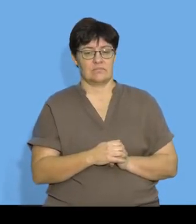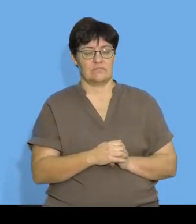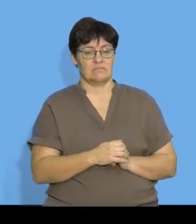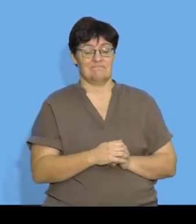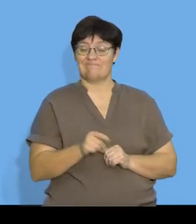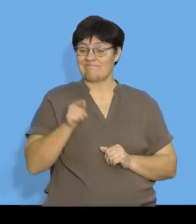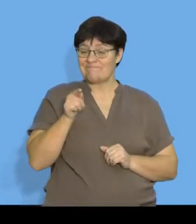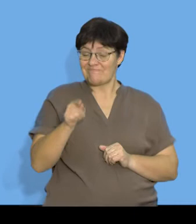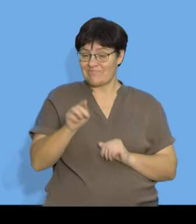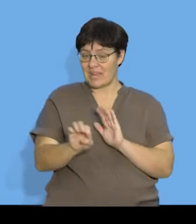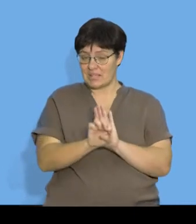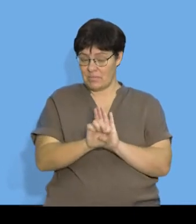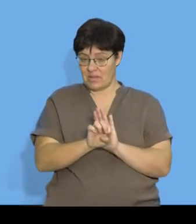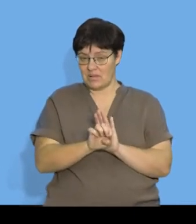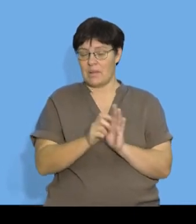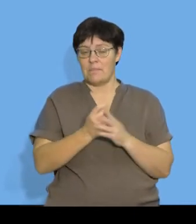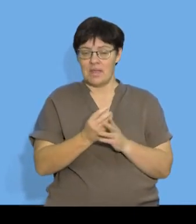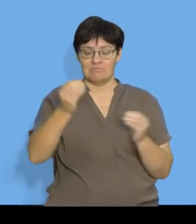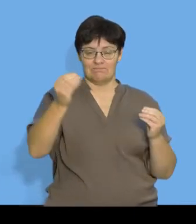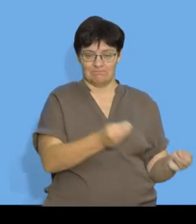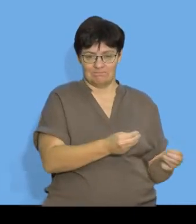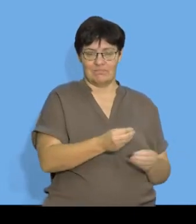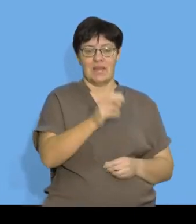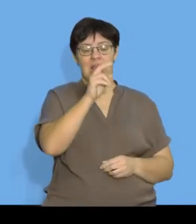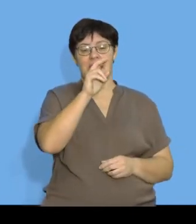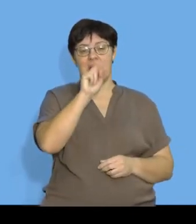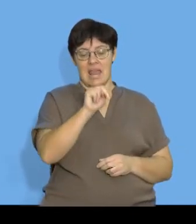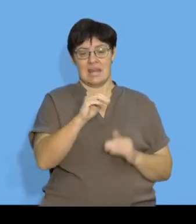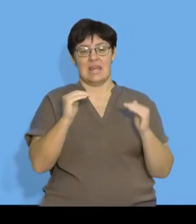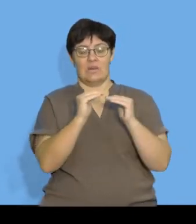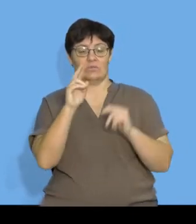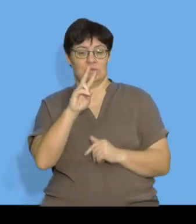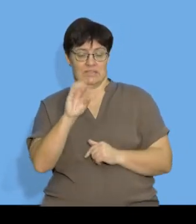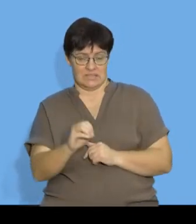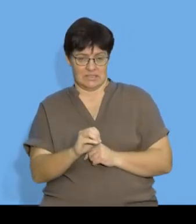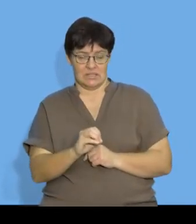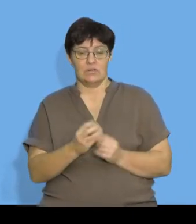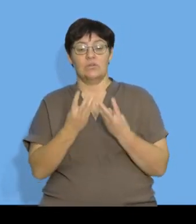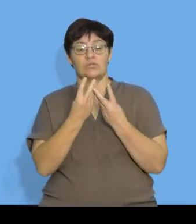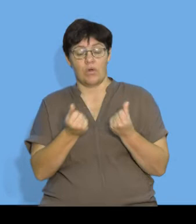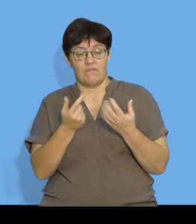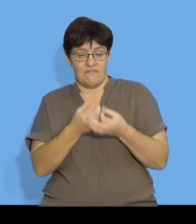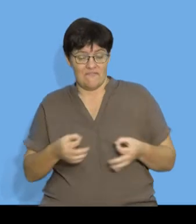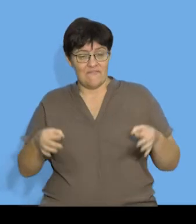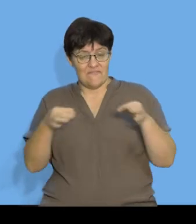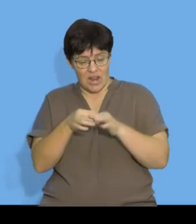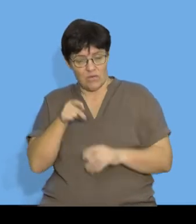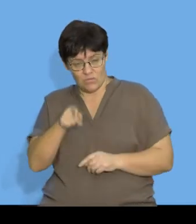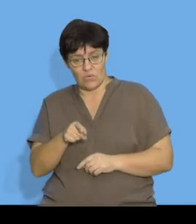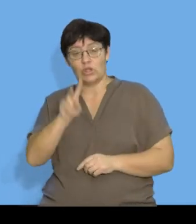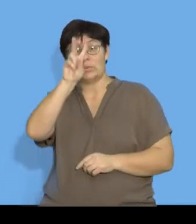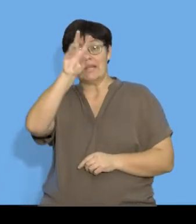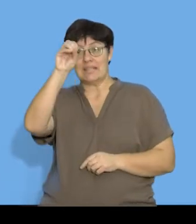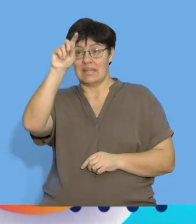For this specific example, I substituted in N is equal to 20 to solve for the value of the